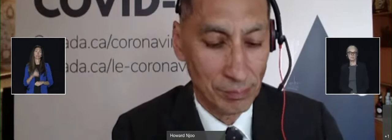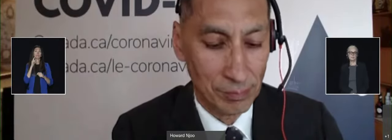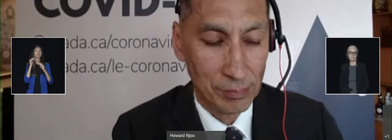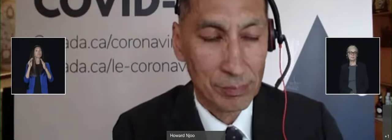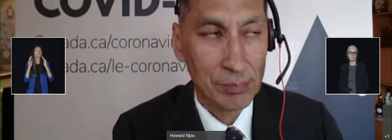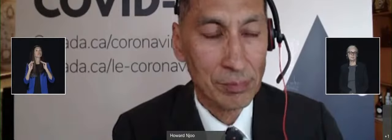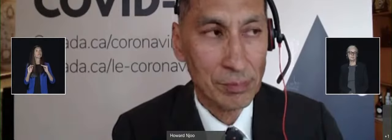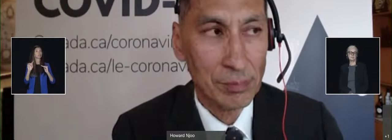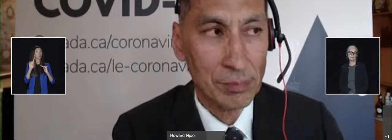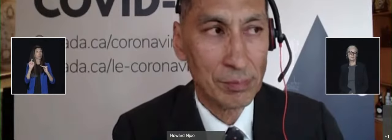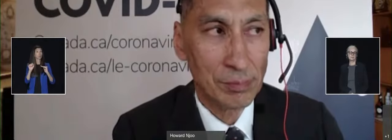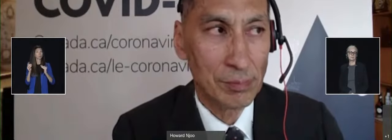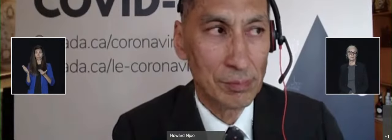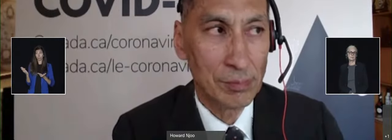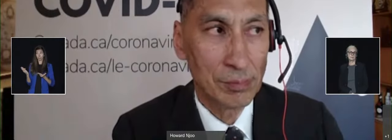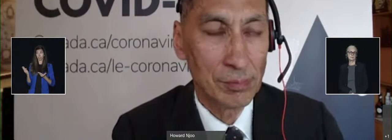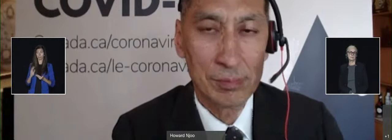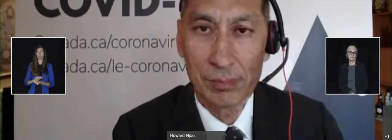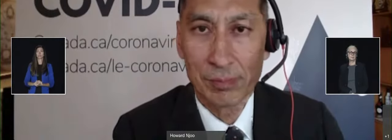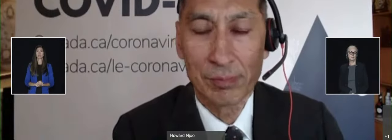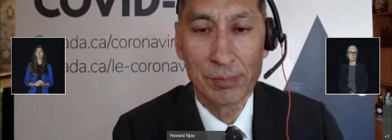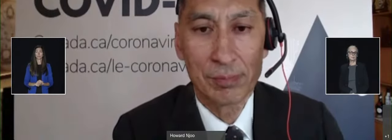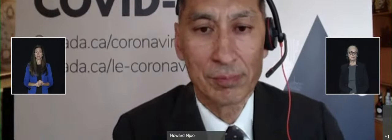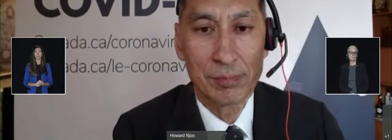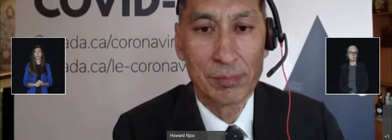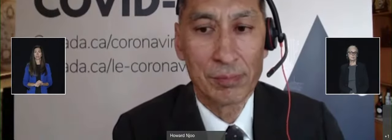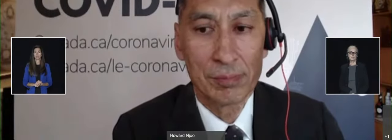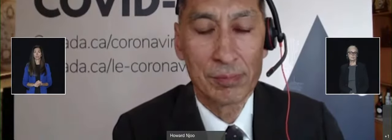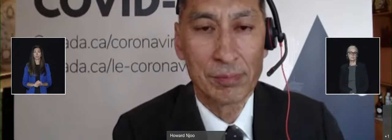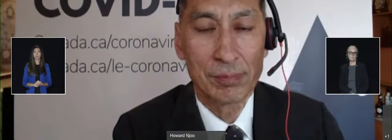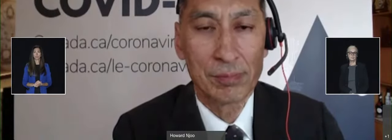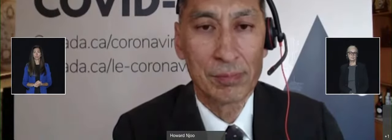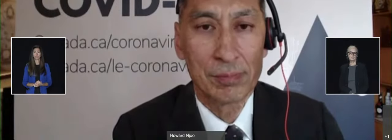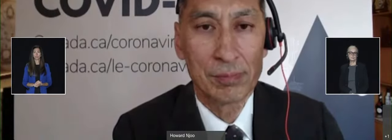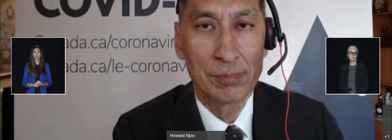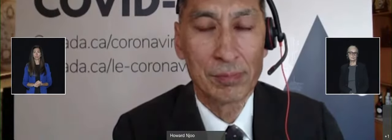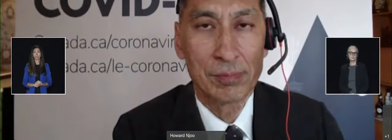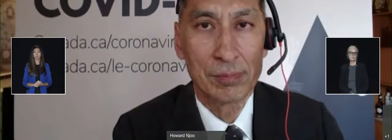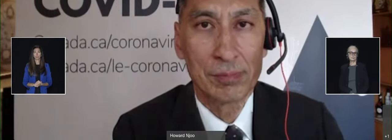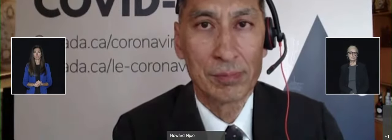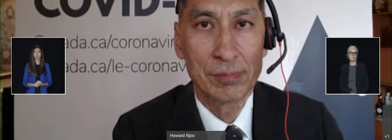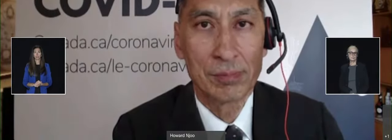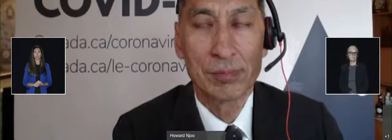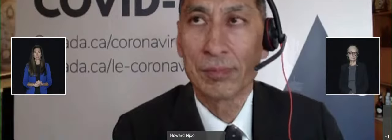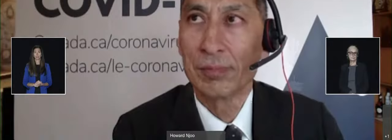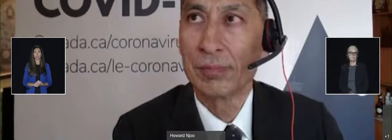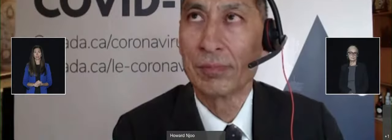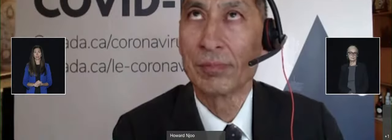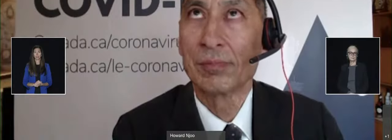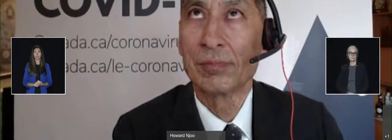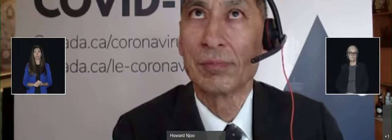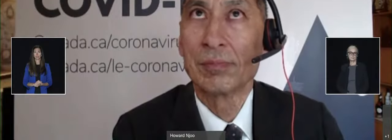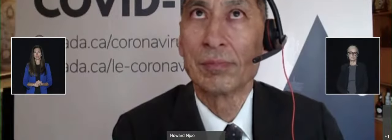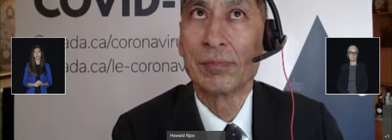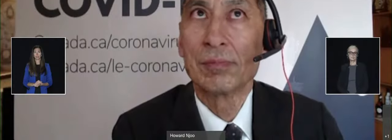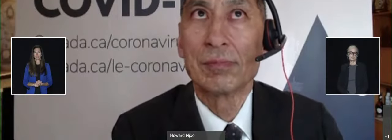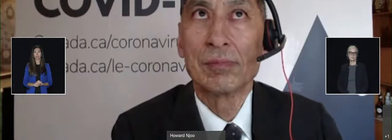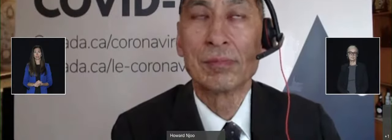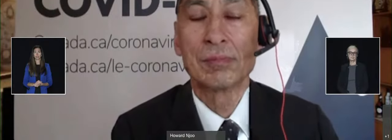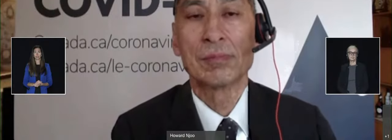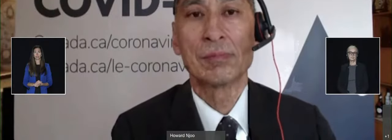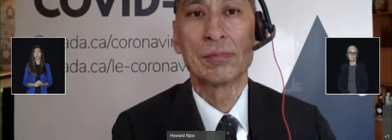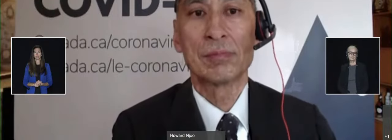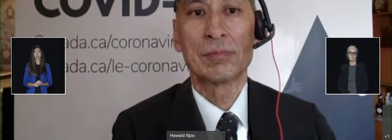Thank you. Merci. Once again, please press star 1 if you have questions. De nouveau,'hésitez pas à appuyer sur ETOILE 1 pour toutes questions.